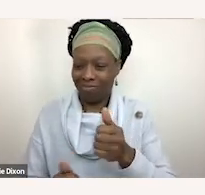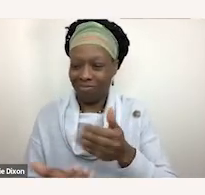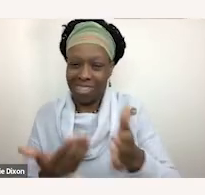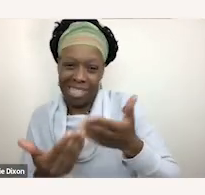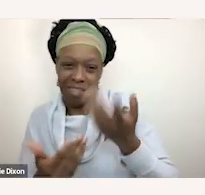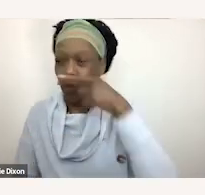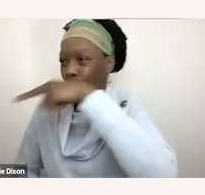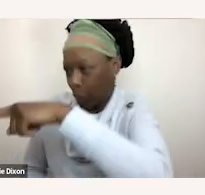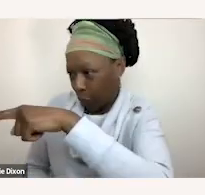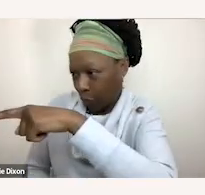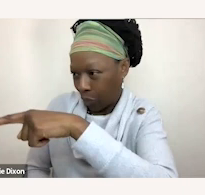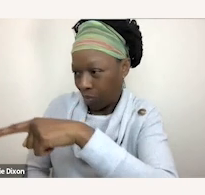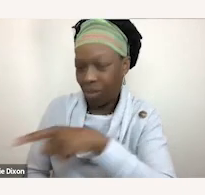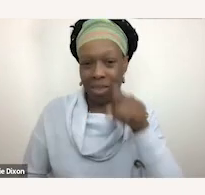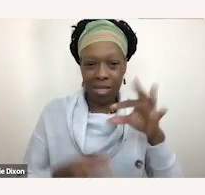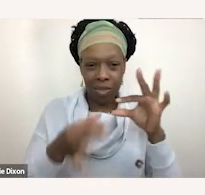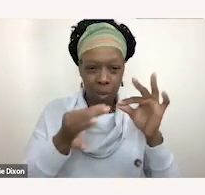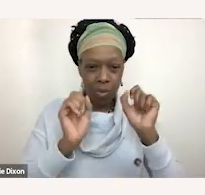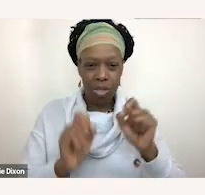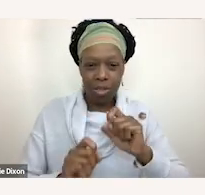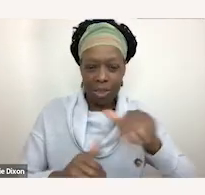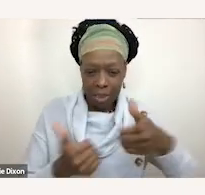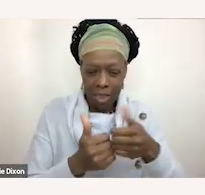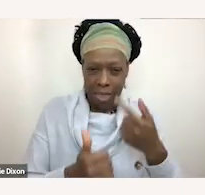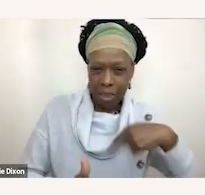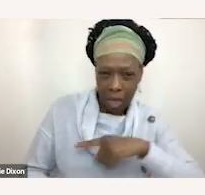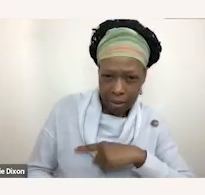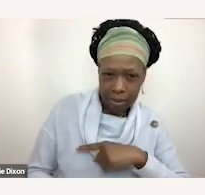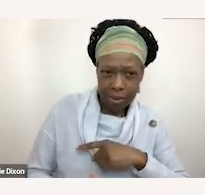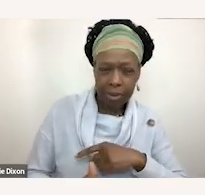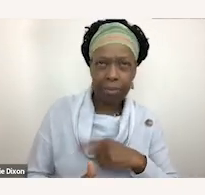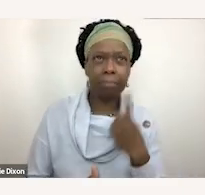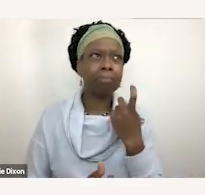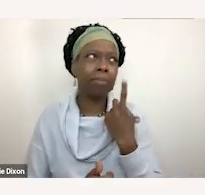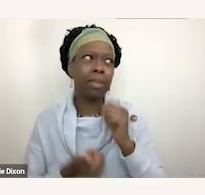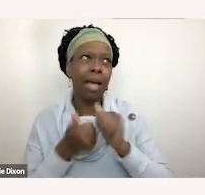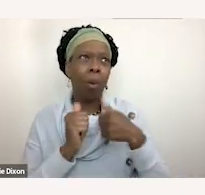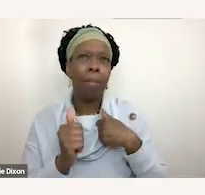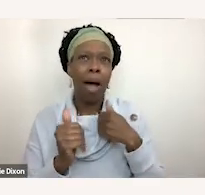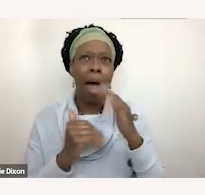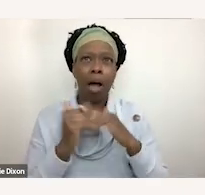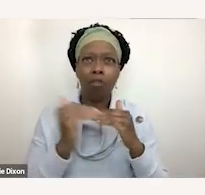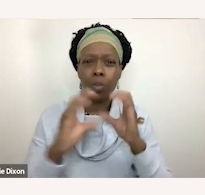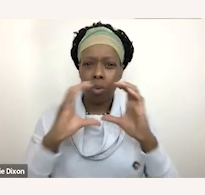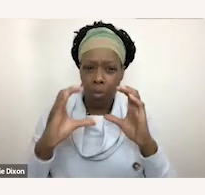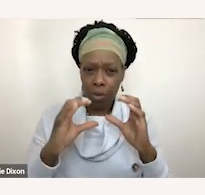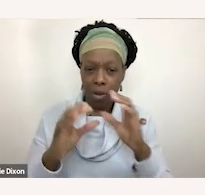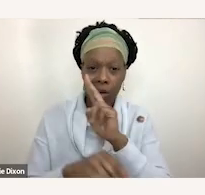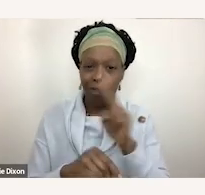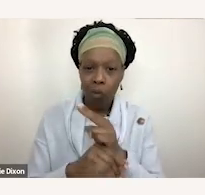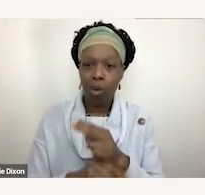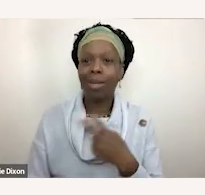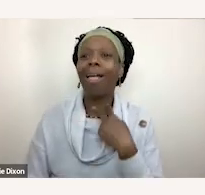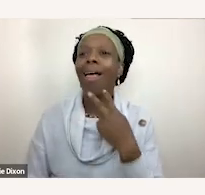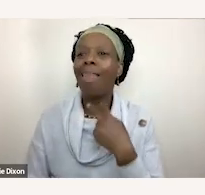to think, all right, how are we comfortable communicating? Are we comfortable communicating, obviously, using our voices? Are we comfortable communicating,